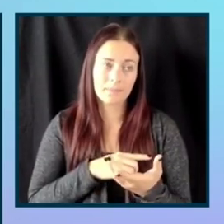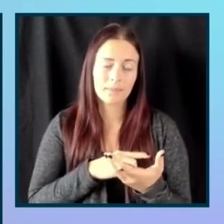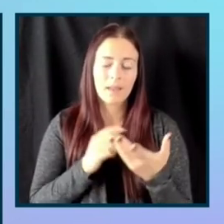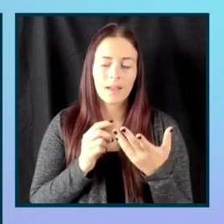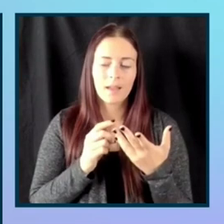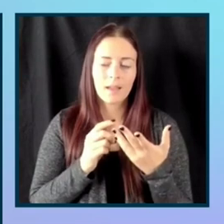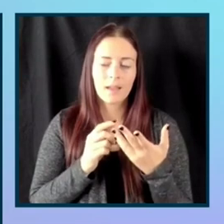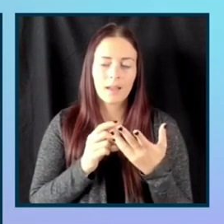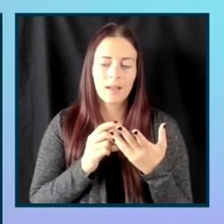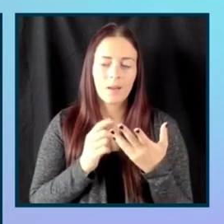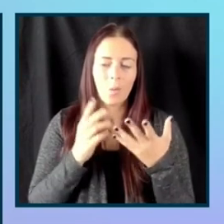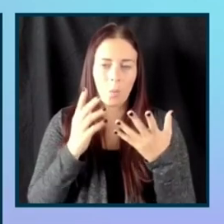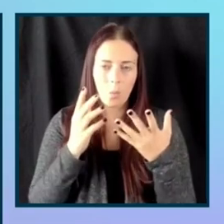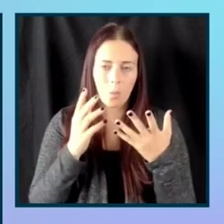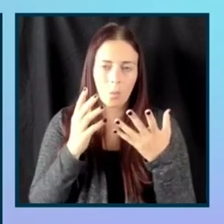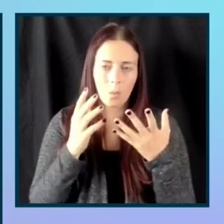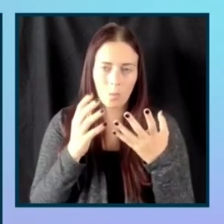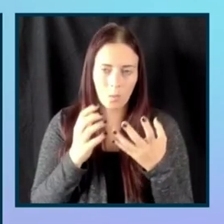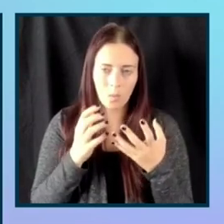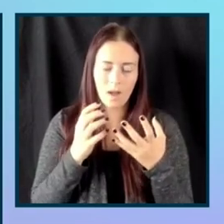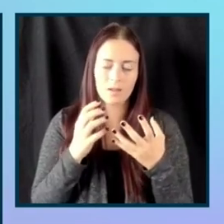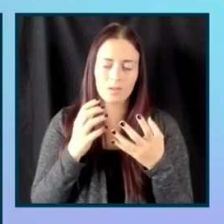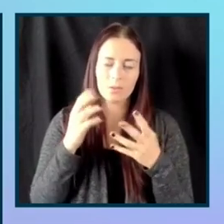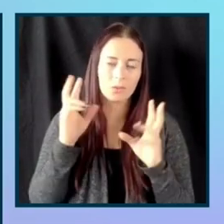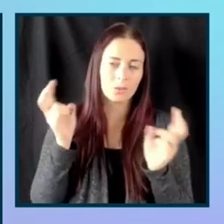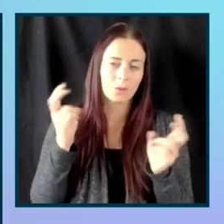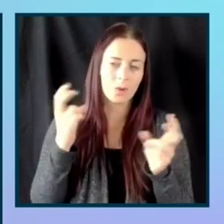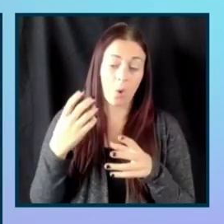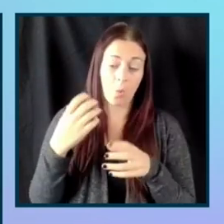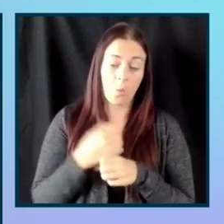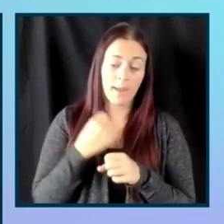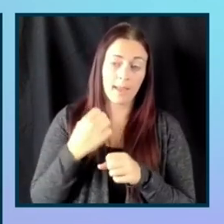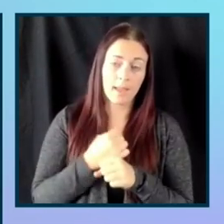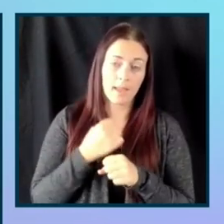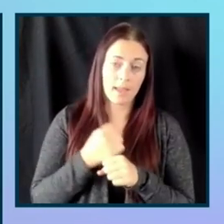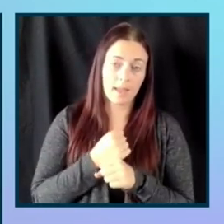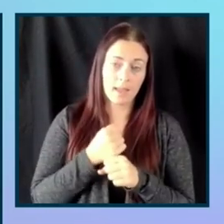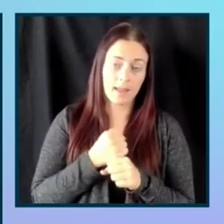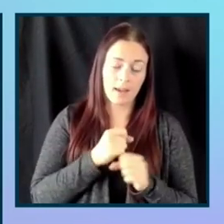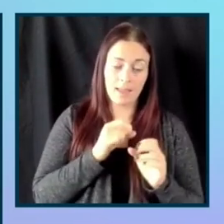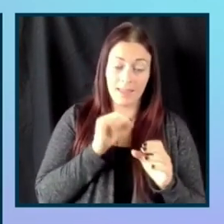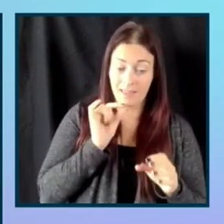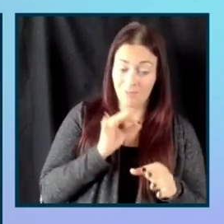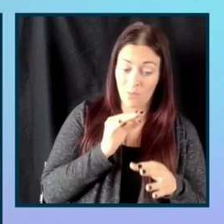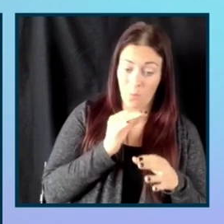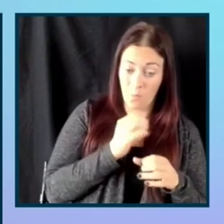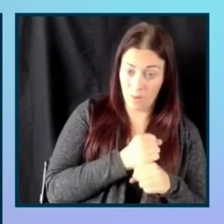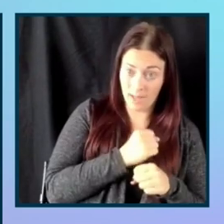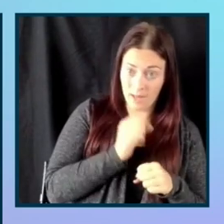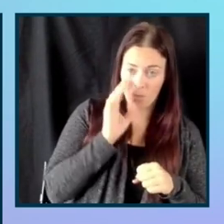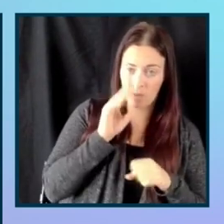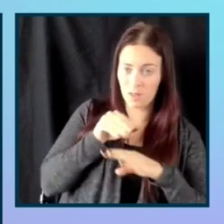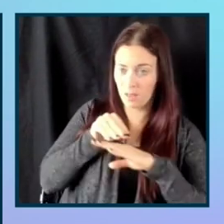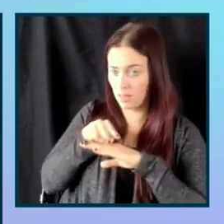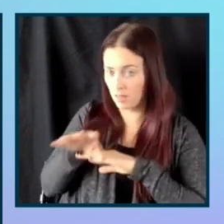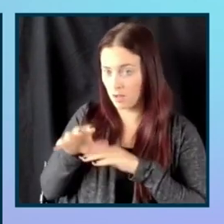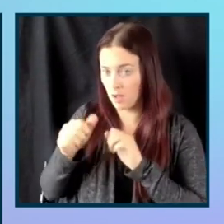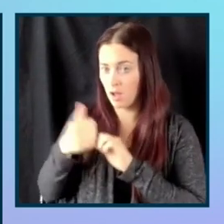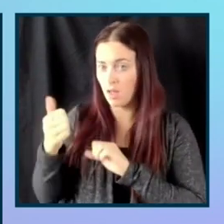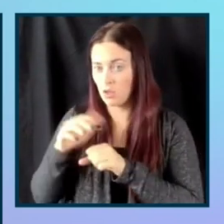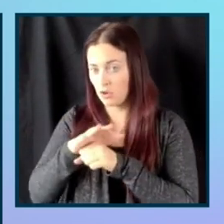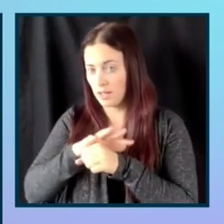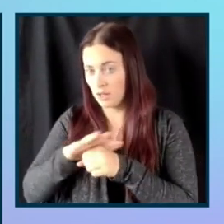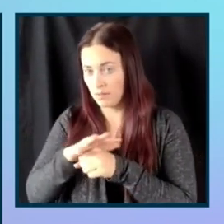wins you can get in certain areas will do a lot of wonders for you. Because what we want to do here is incremental,